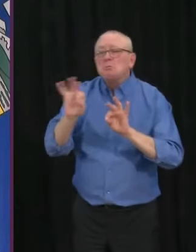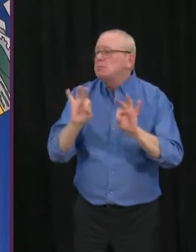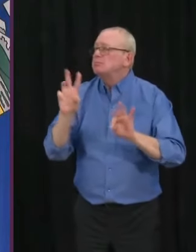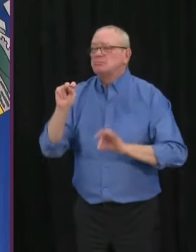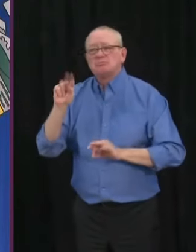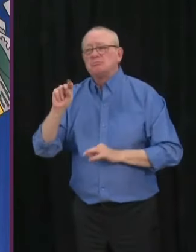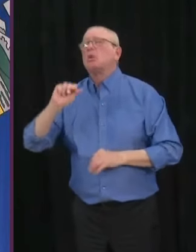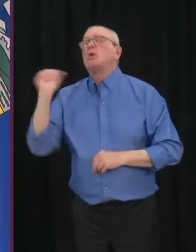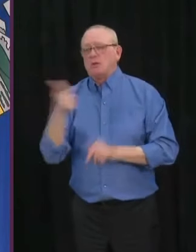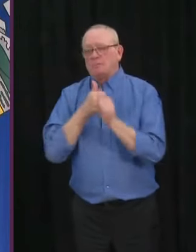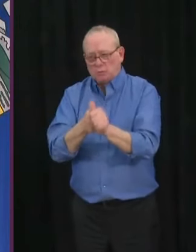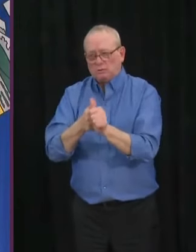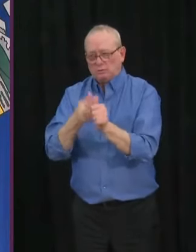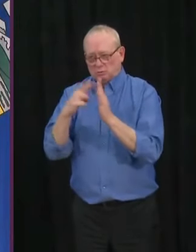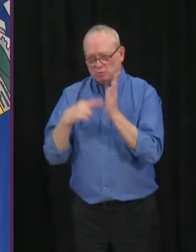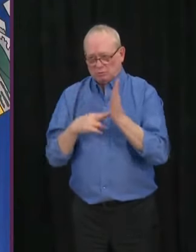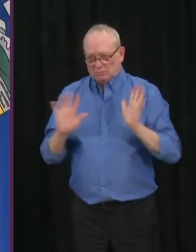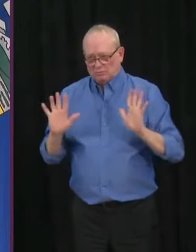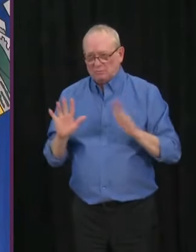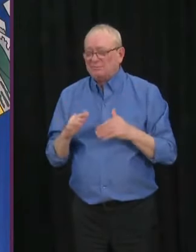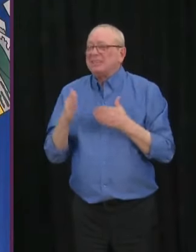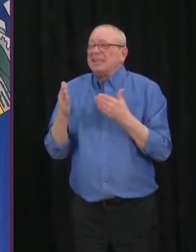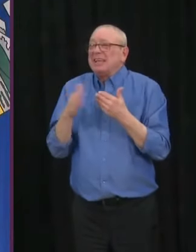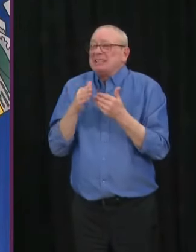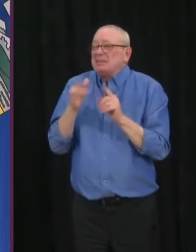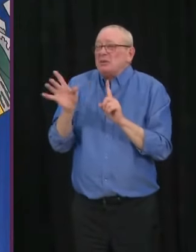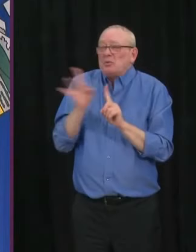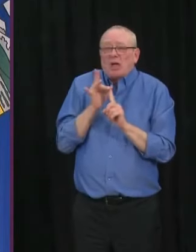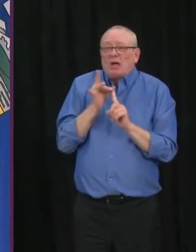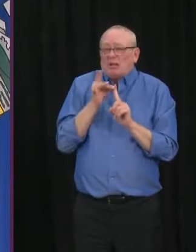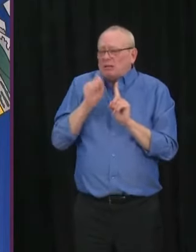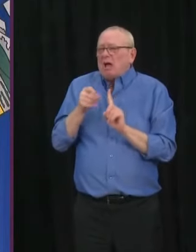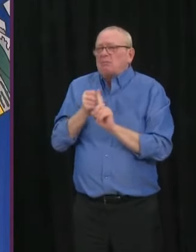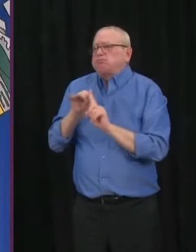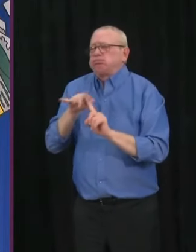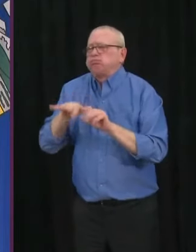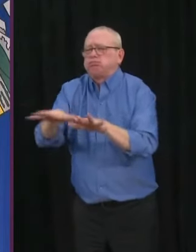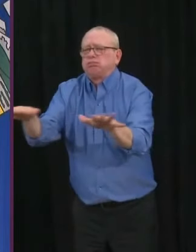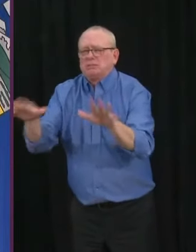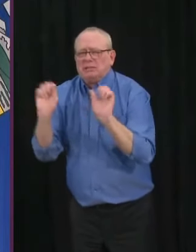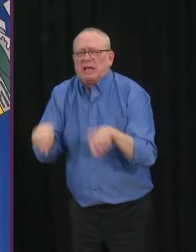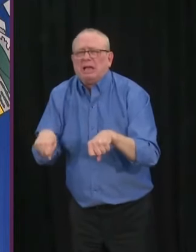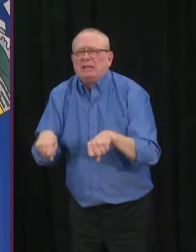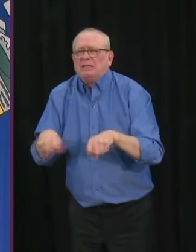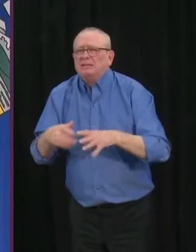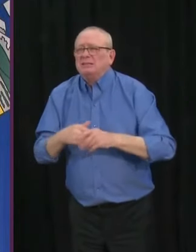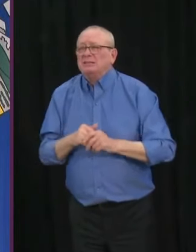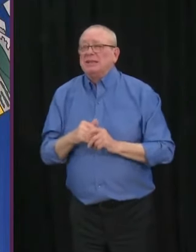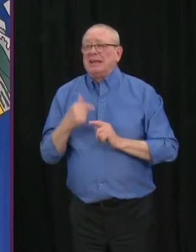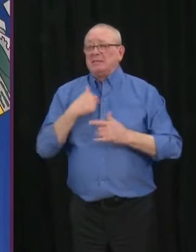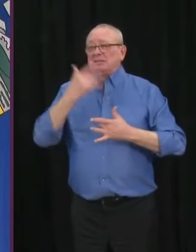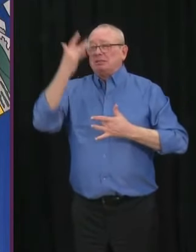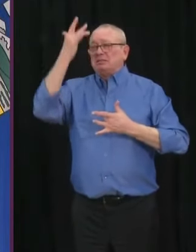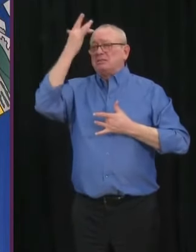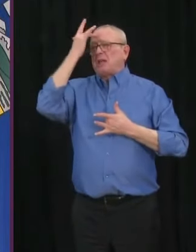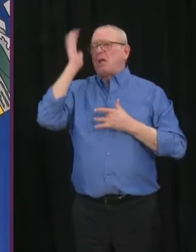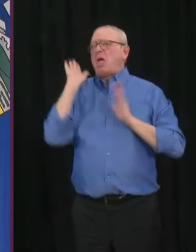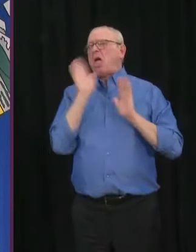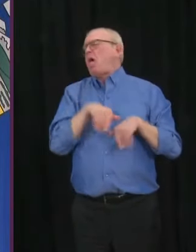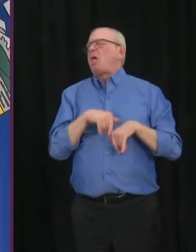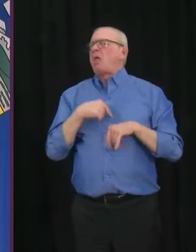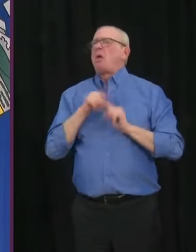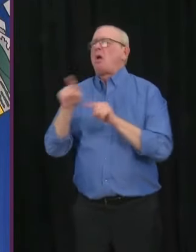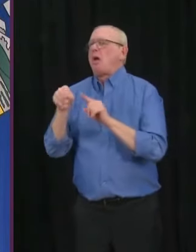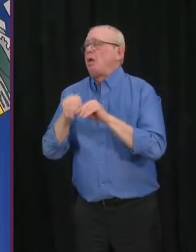spread to others. And that one time that you ignore the rules might ripple through the rest of your community and